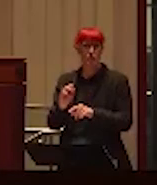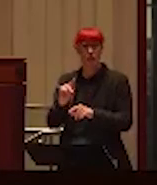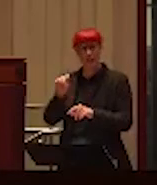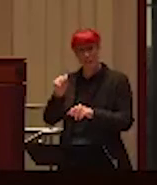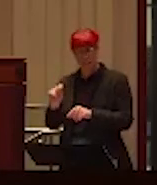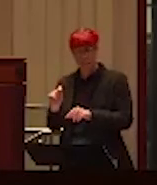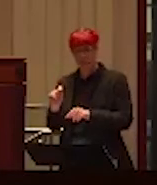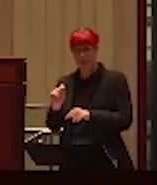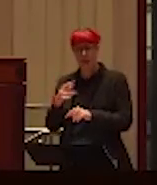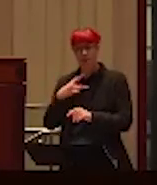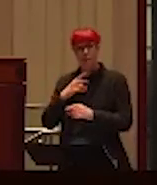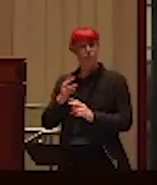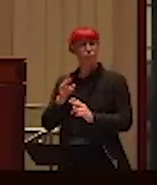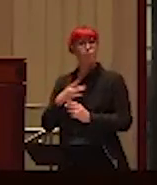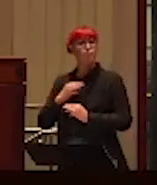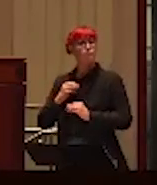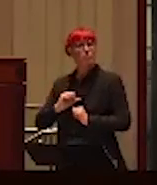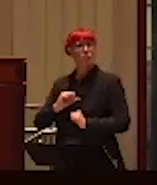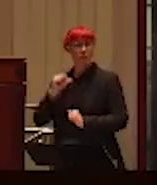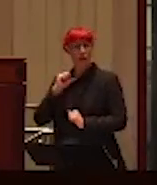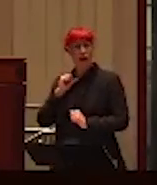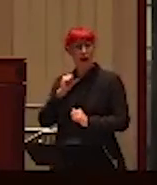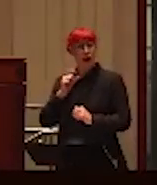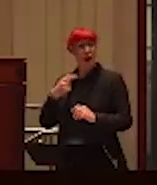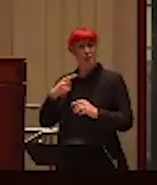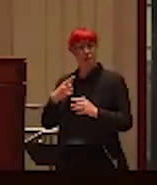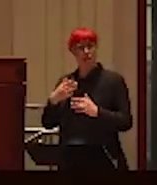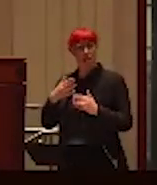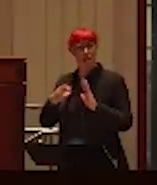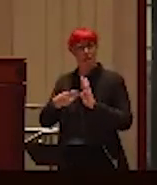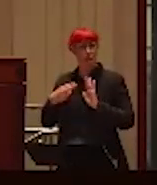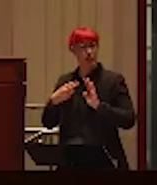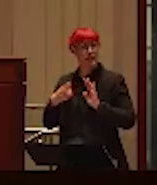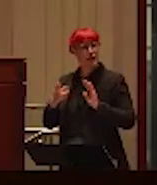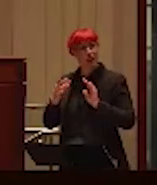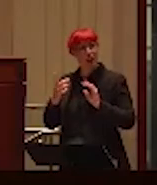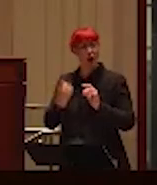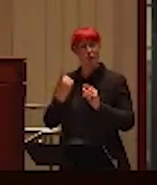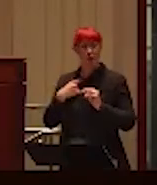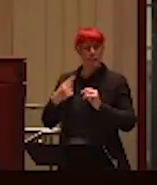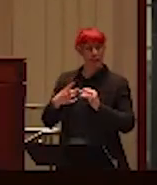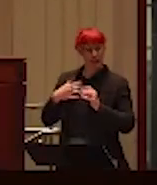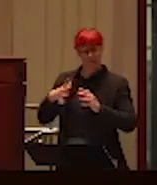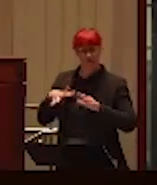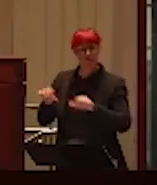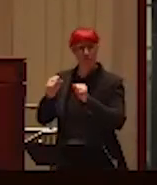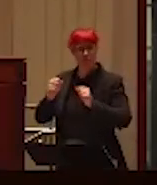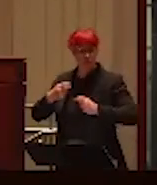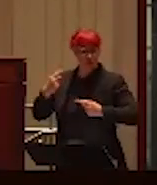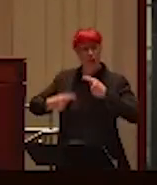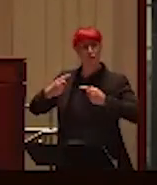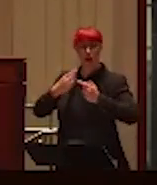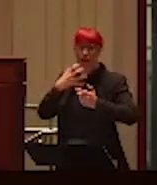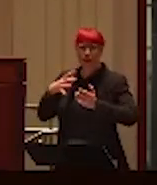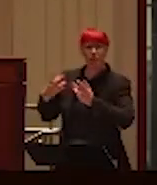I've been, earned a reputation as somebody who takes on controversial issues in a fair, accurate and balanced way. I've also read about